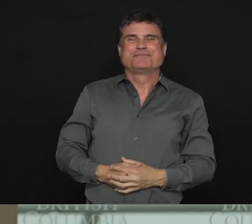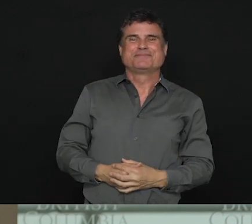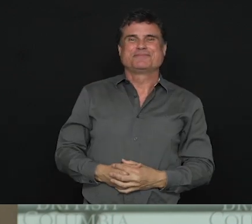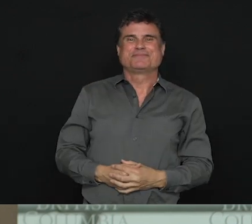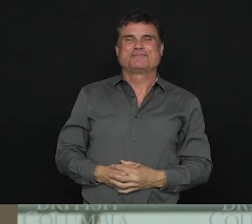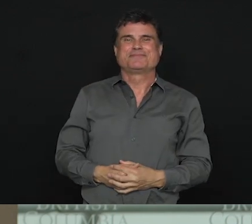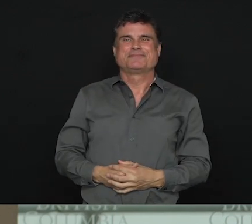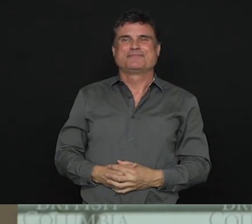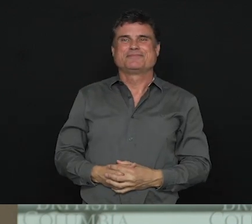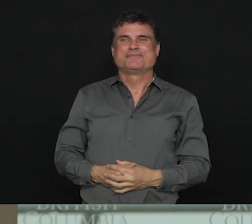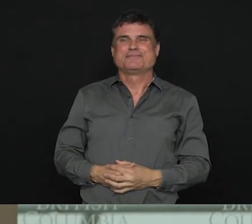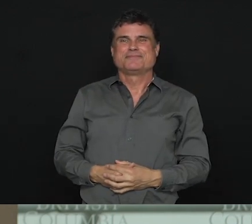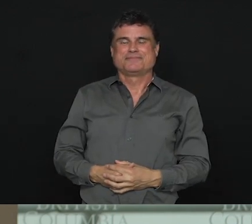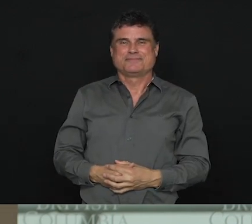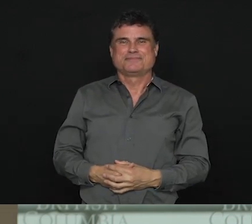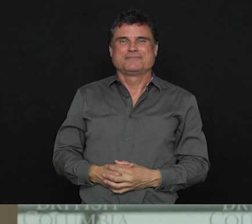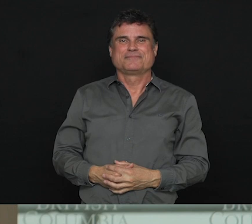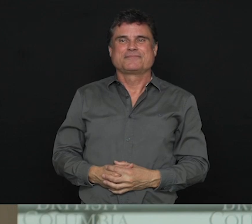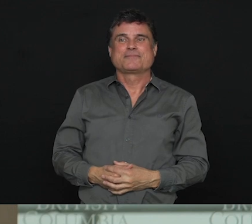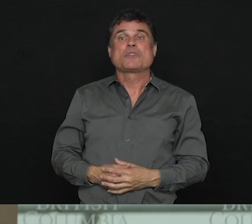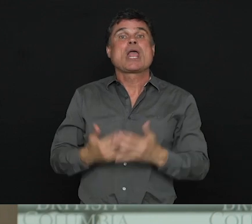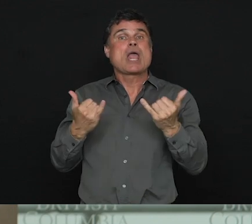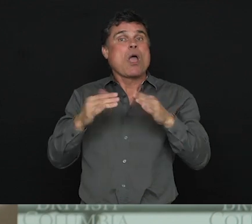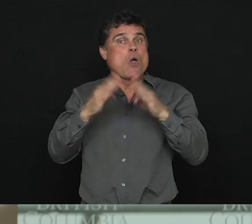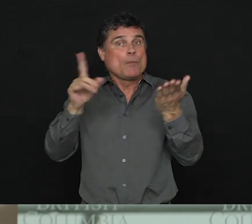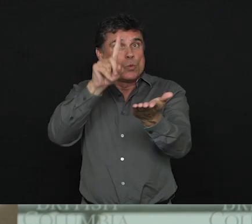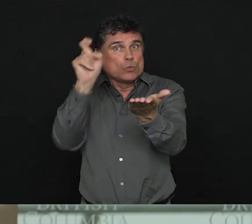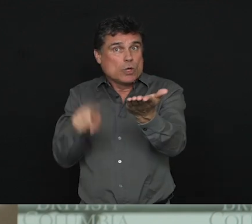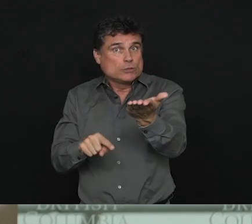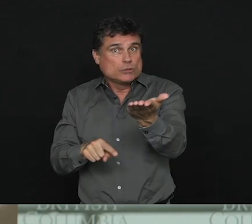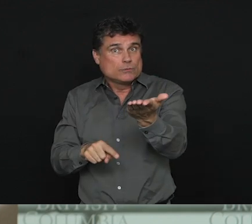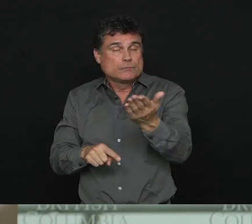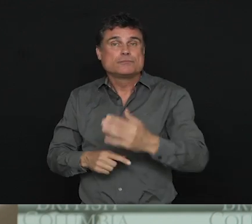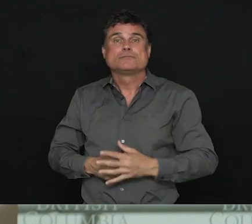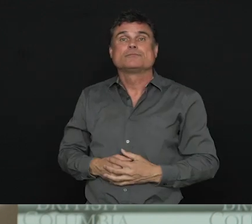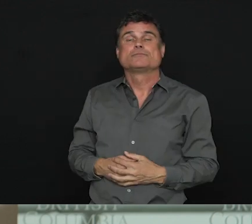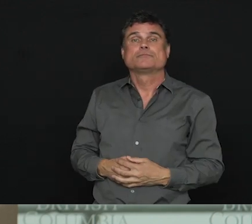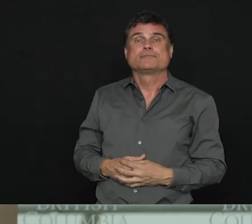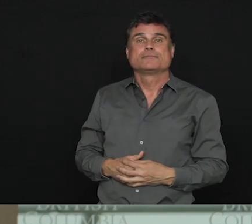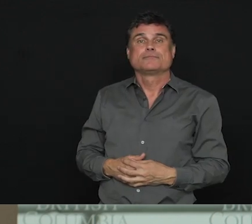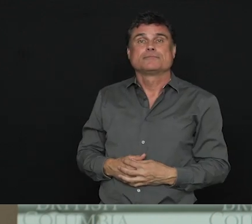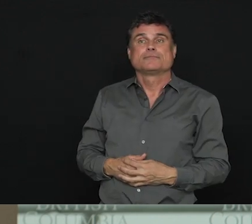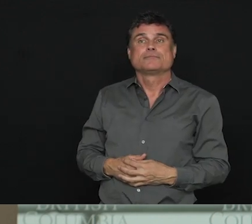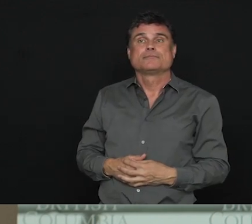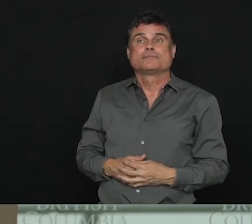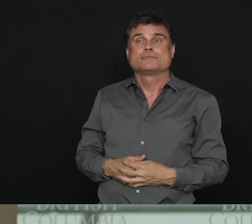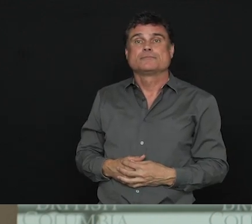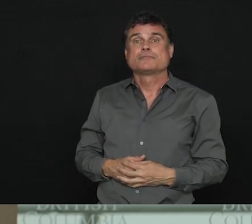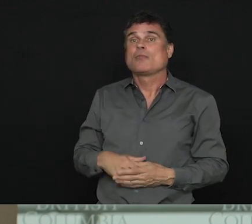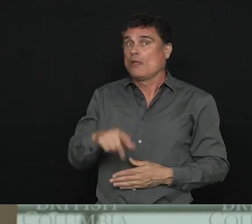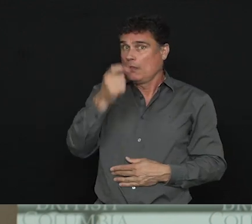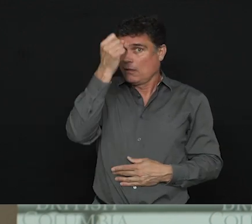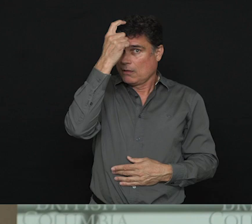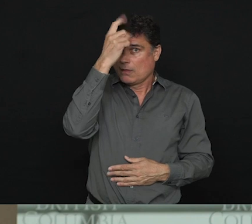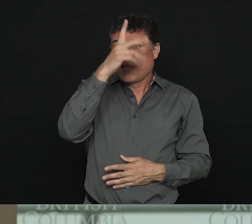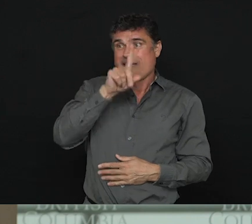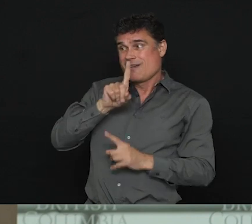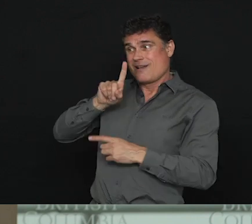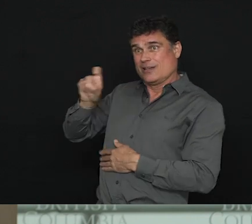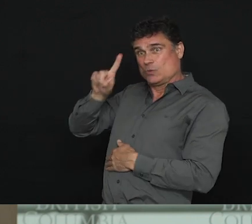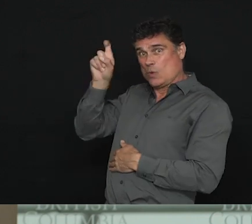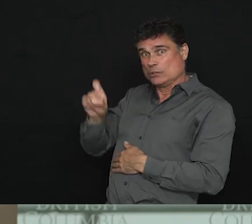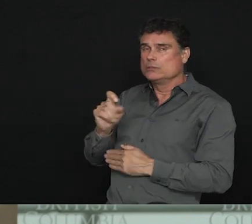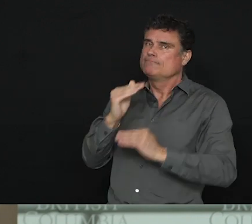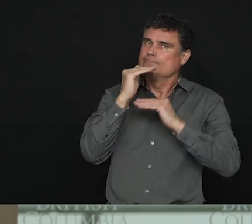now. A reminder to the media, please press star 1 to line up for questions. Media will be limited to one question each, but if the